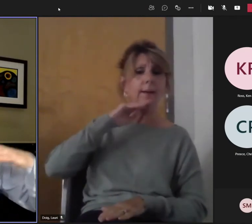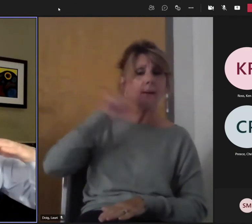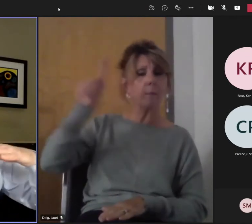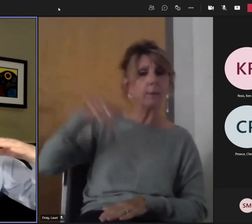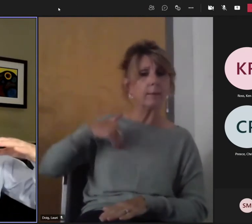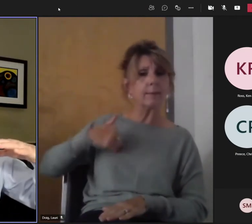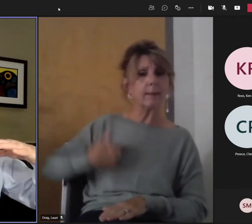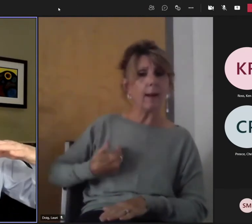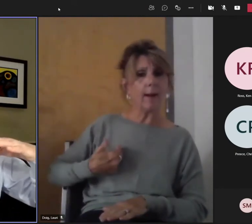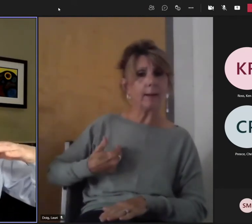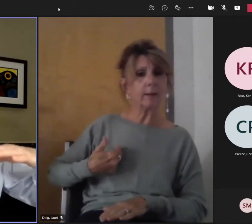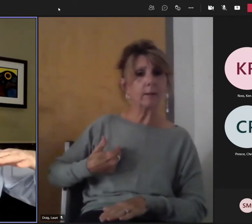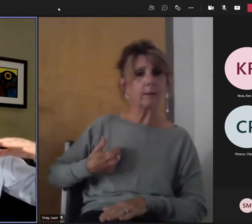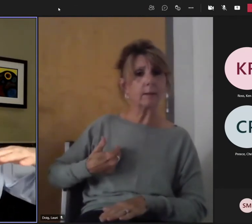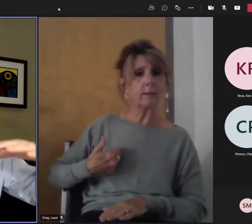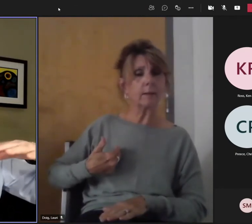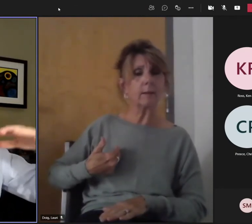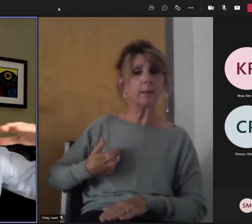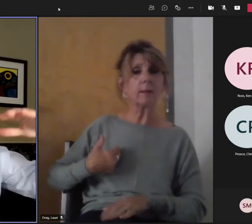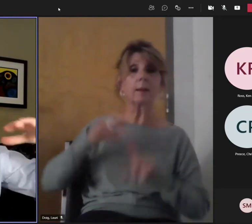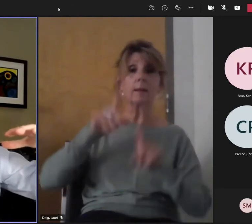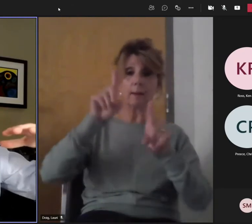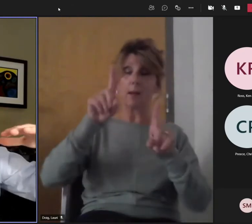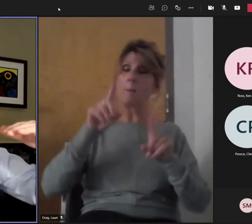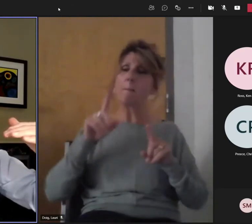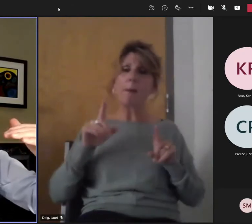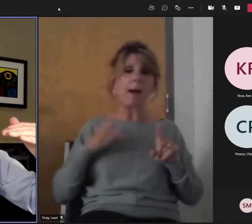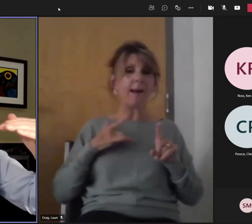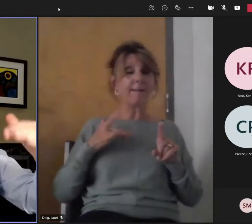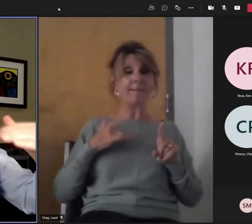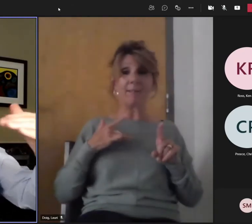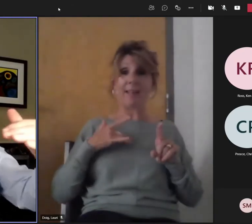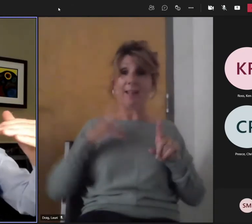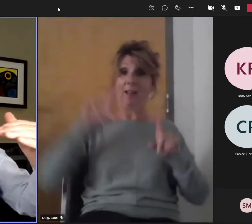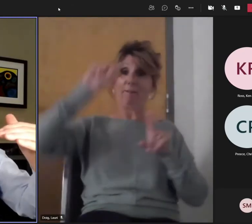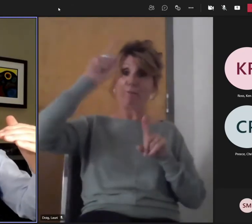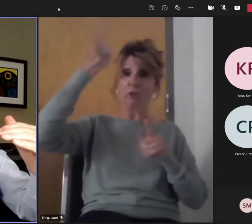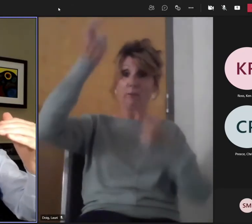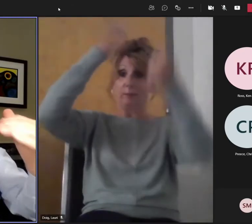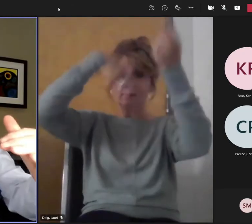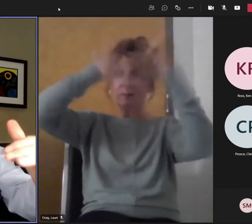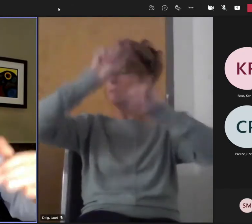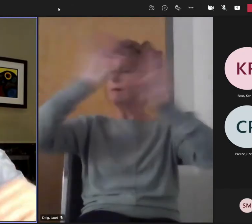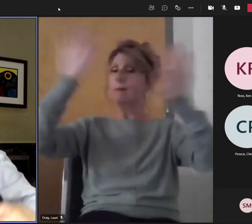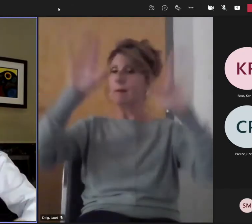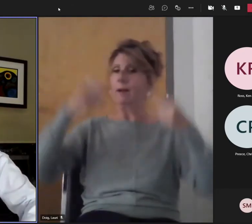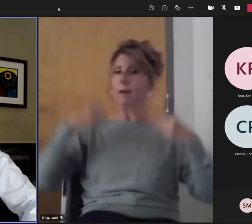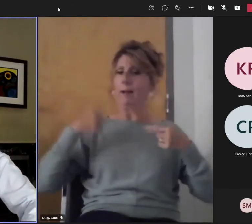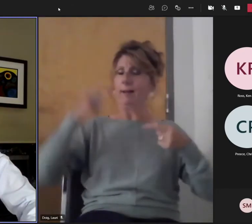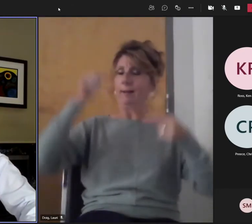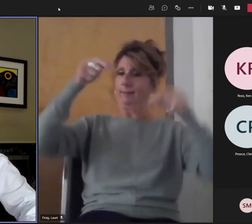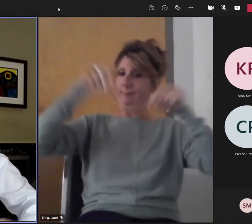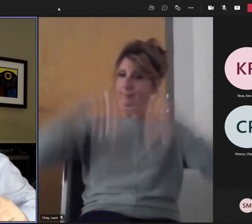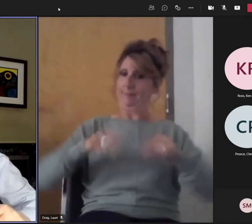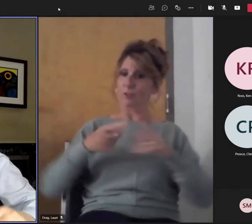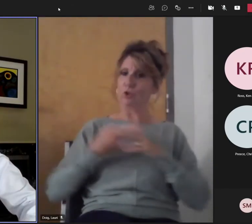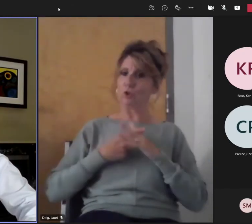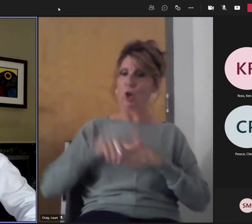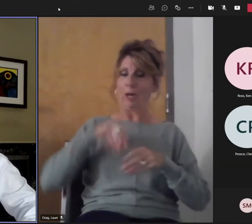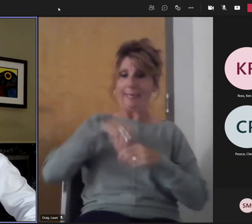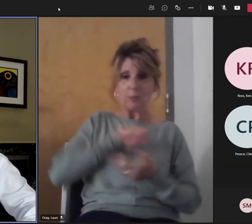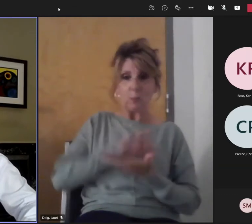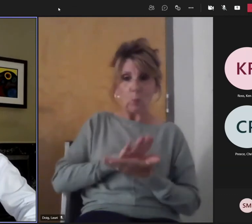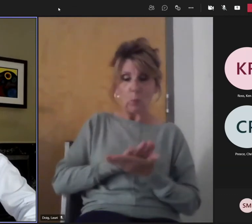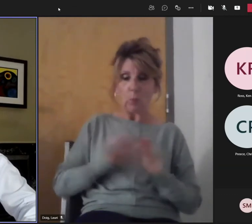to wait for it, have to build up the case for it at the local and middle level and look for opportunities to push upward. And I think this